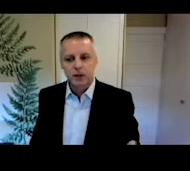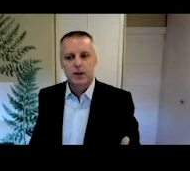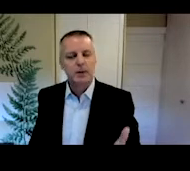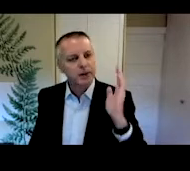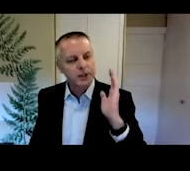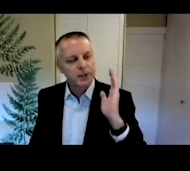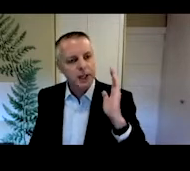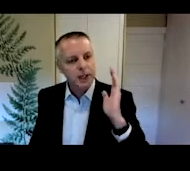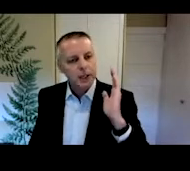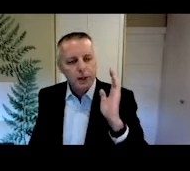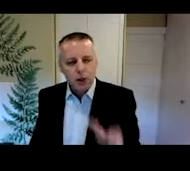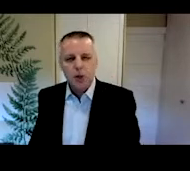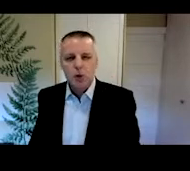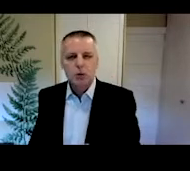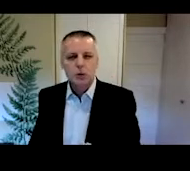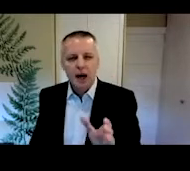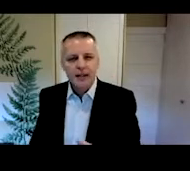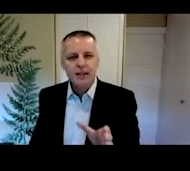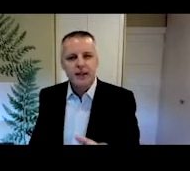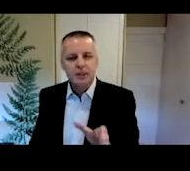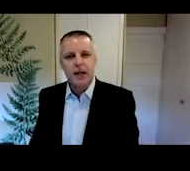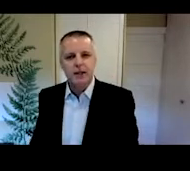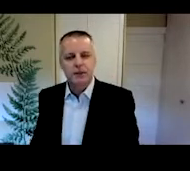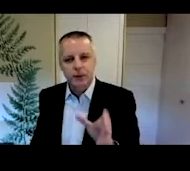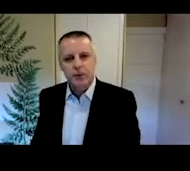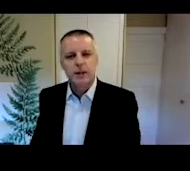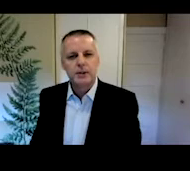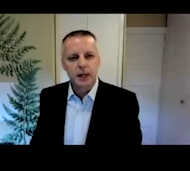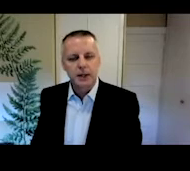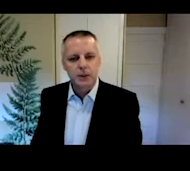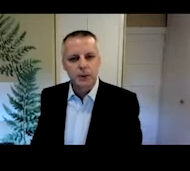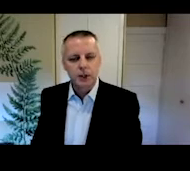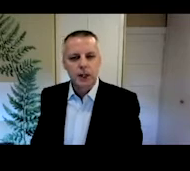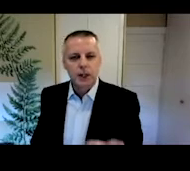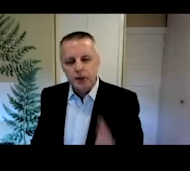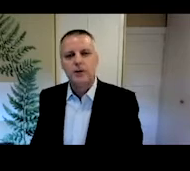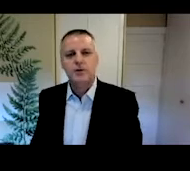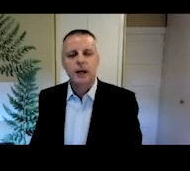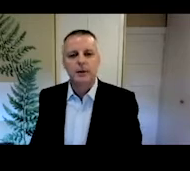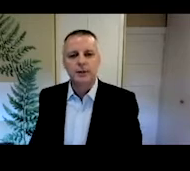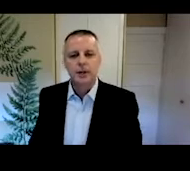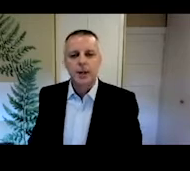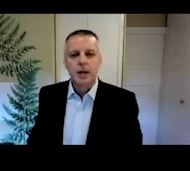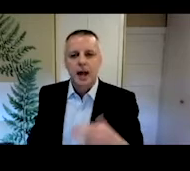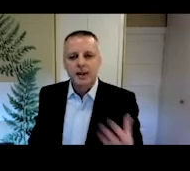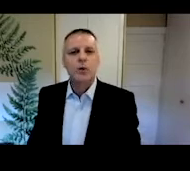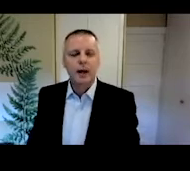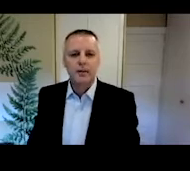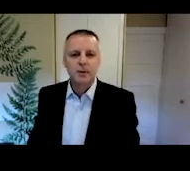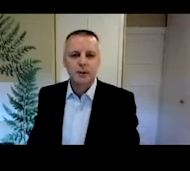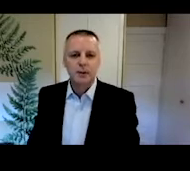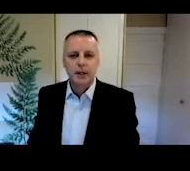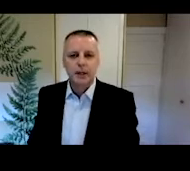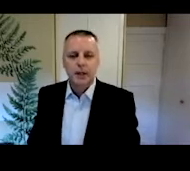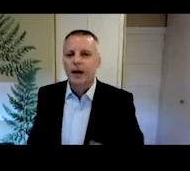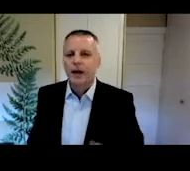response. They'll look at me and they'll say, you know, I studied Spanish for three years in high school and two years in college. And then when I